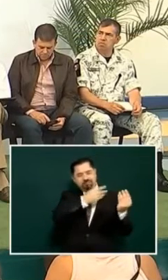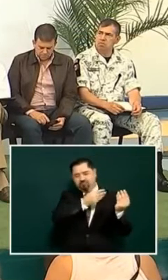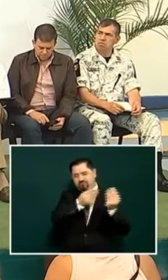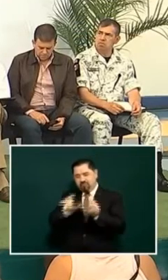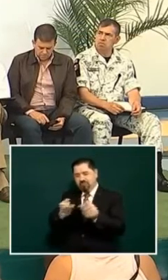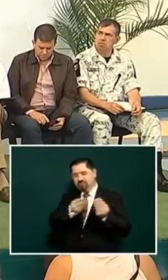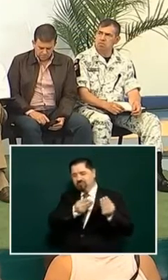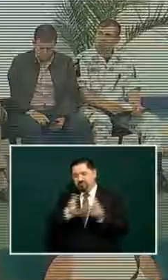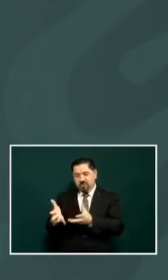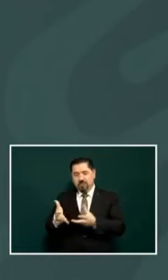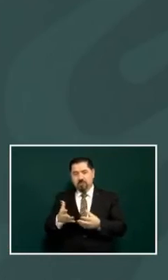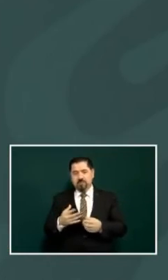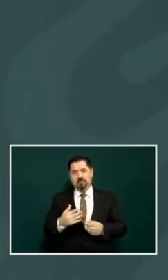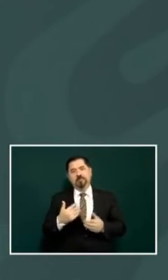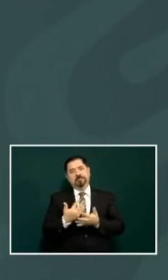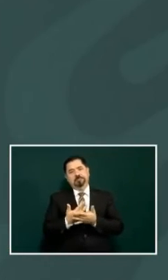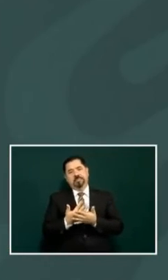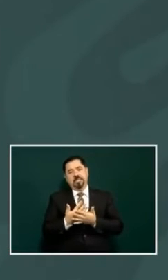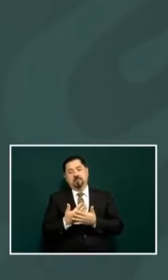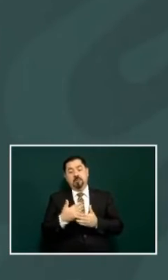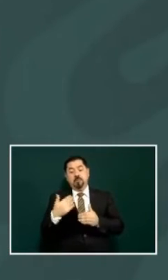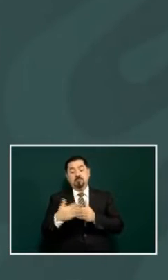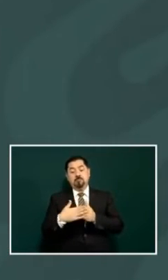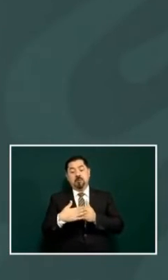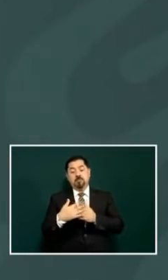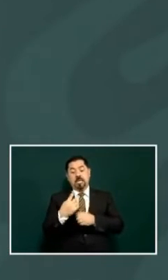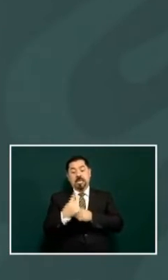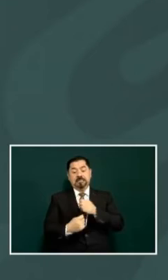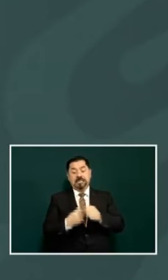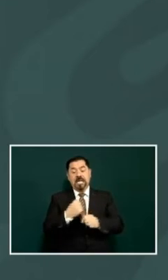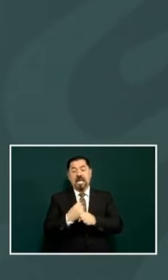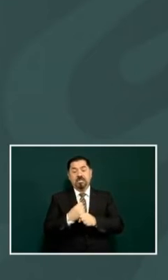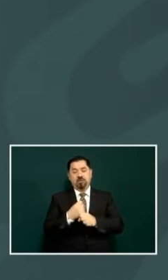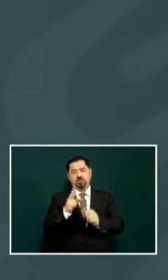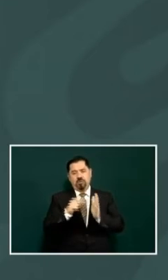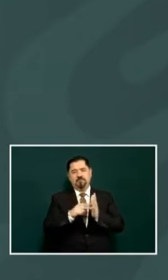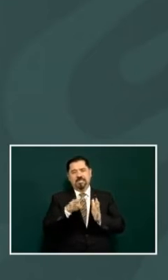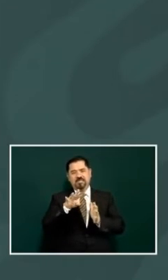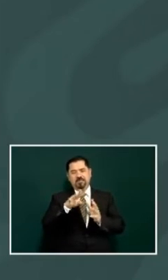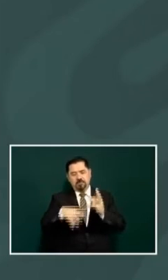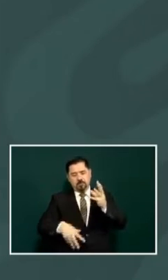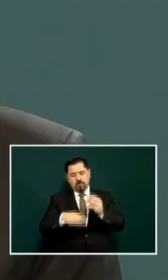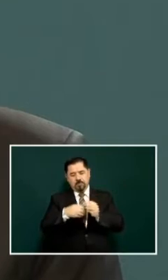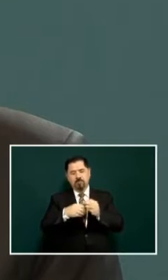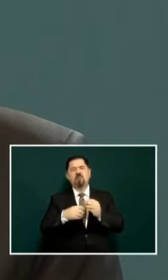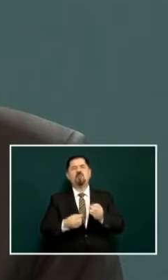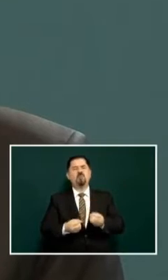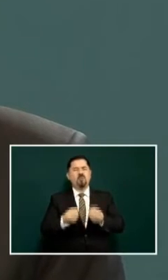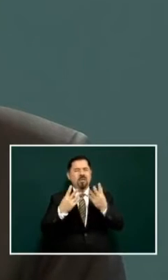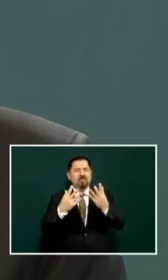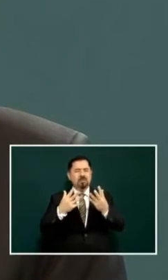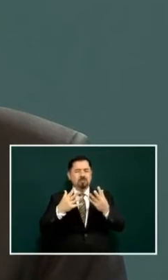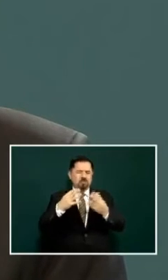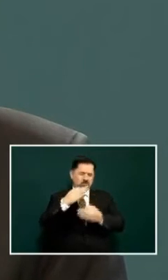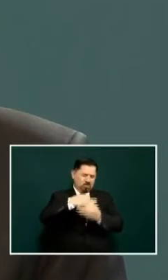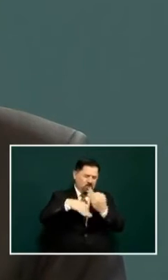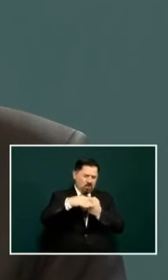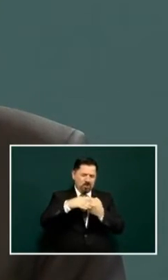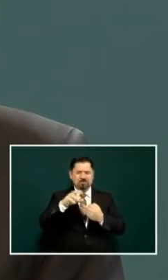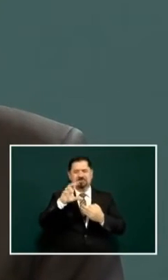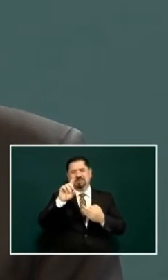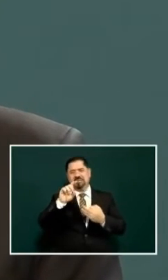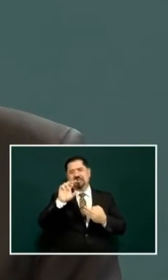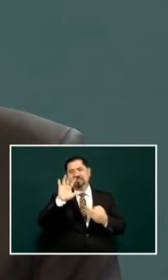going to receive more than 35,000 million pesos